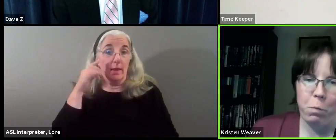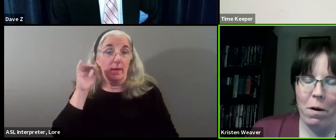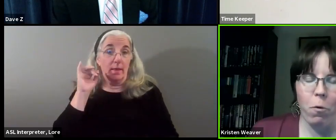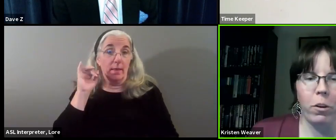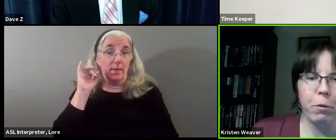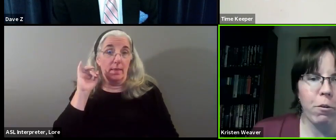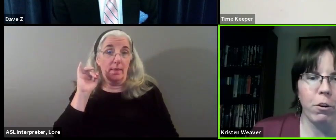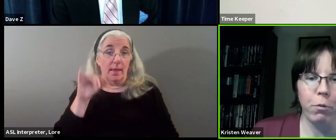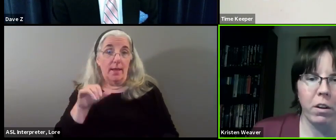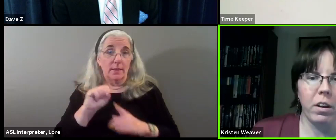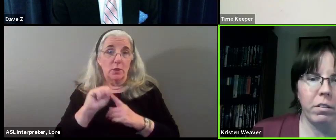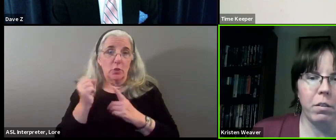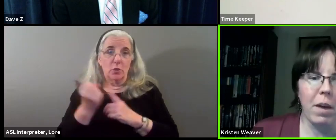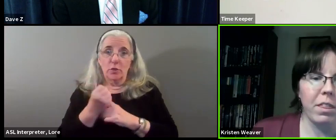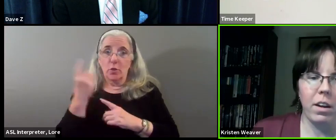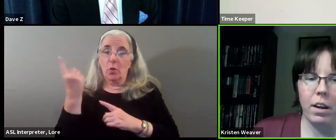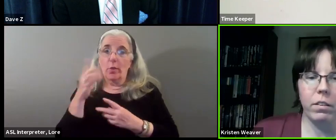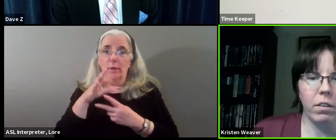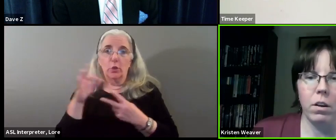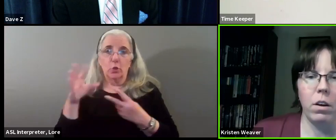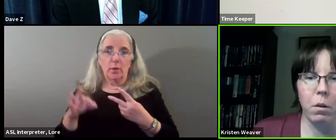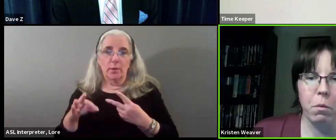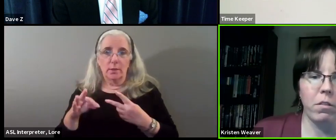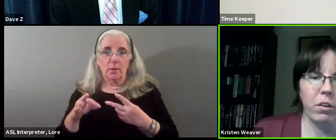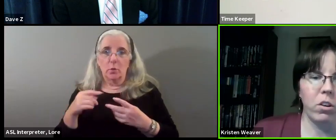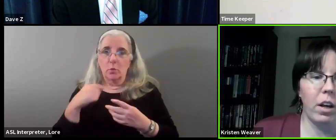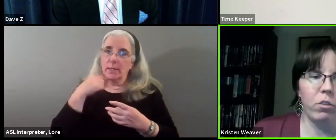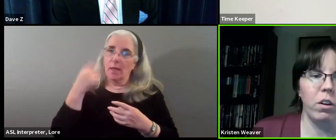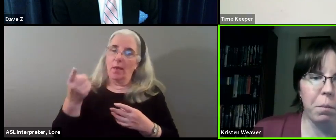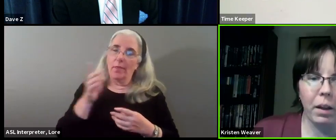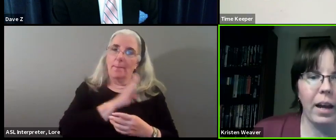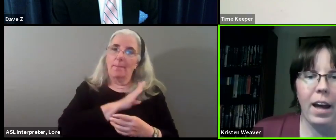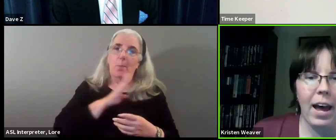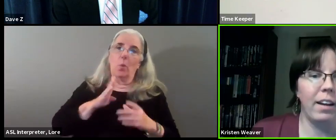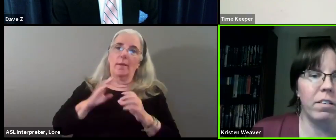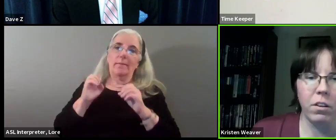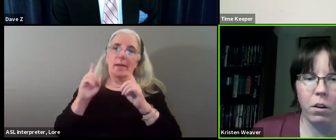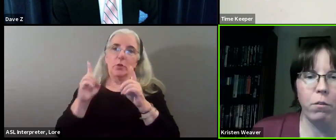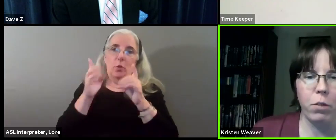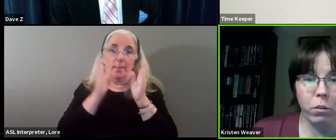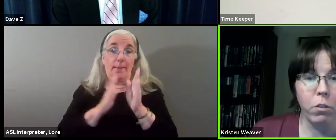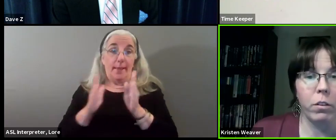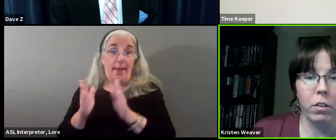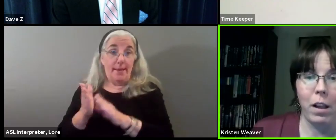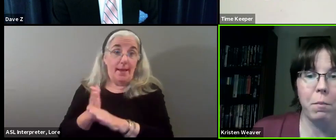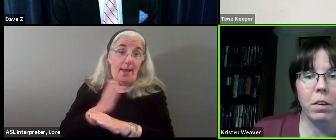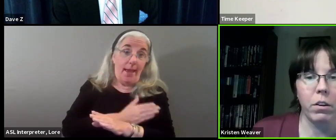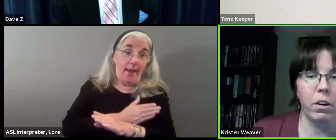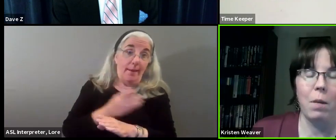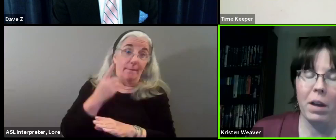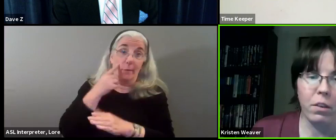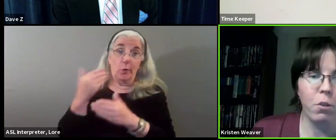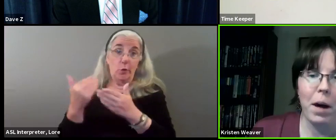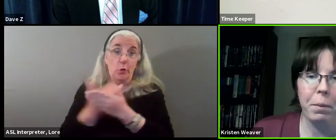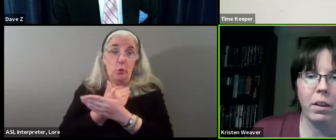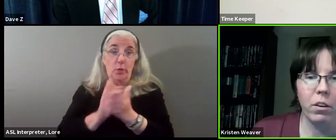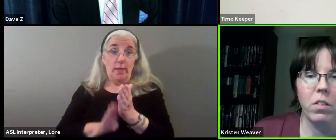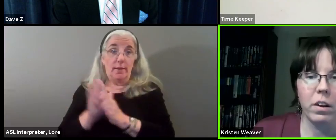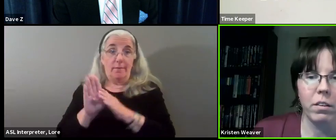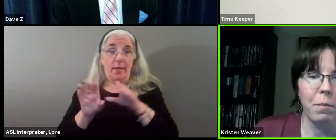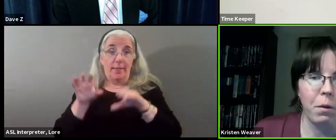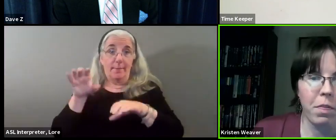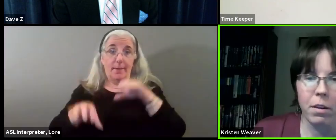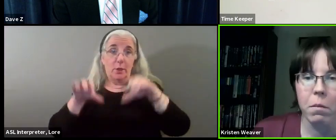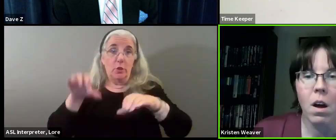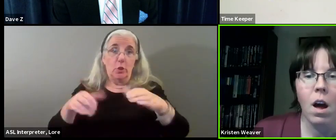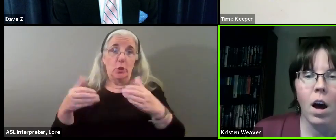only recourse really is to make the case to the Board of Education to plan ahead these new developments that are coming and the new population